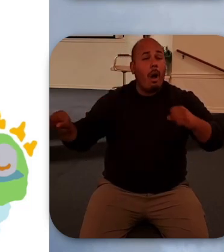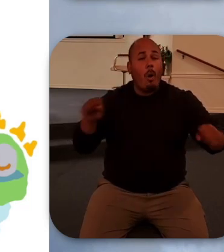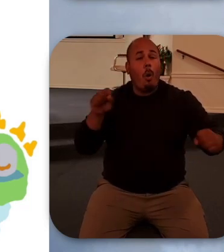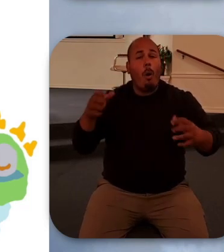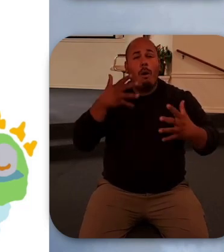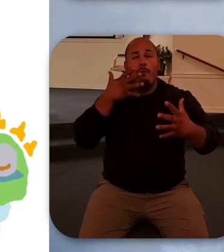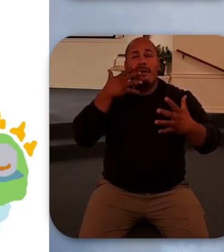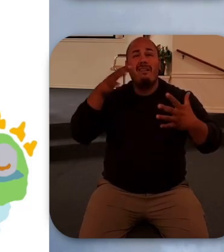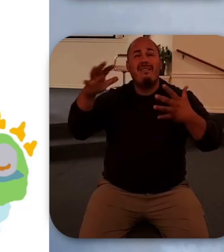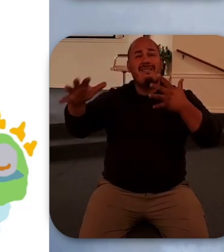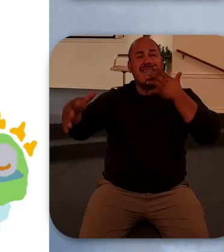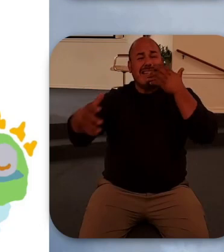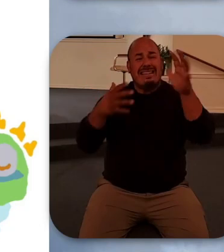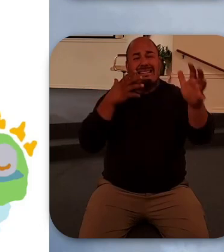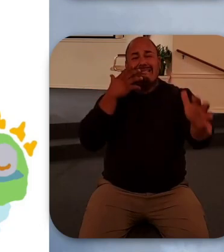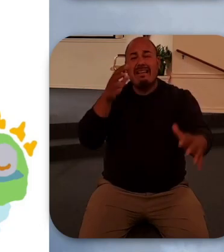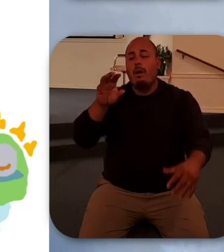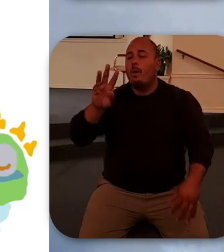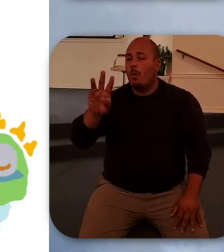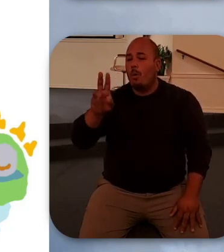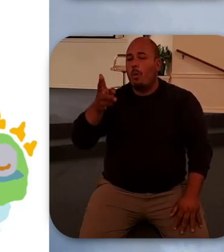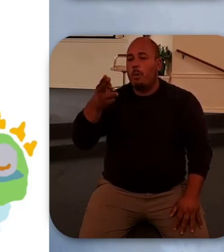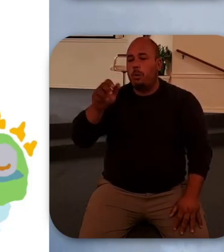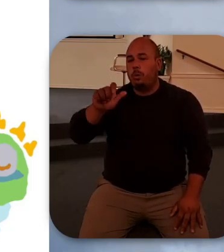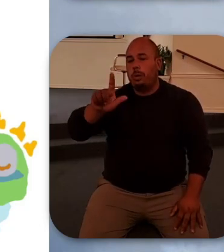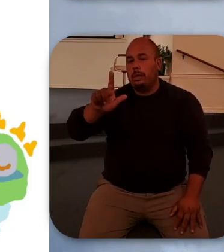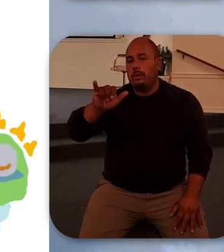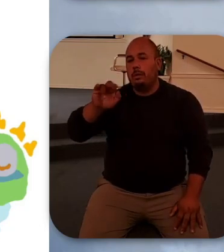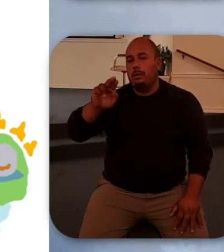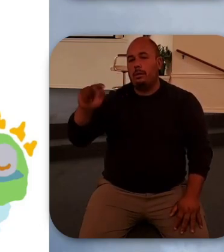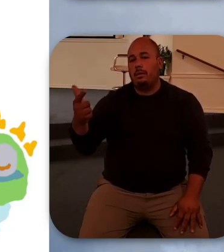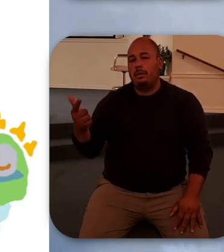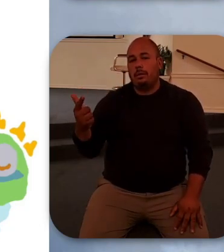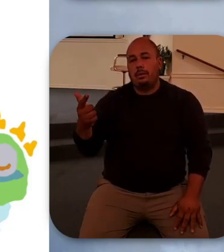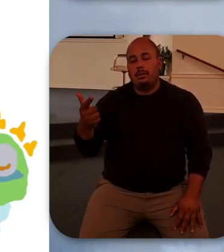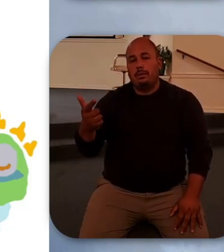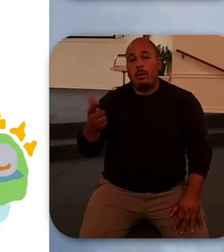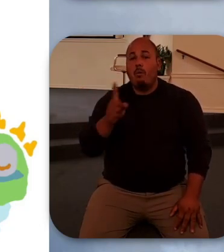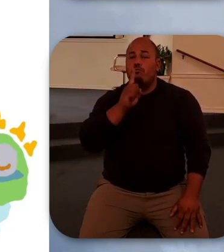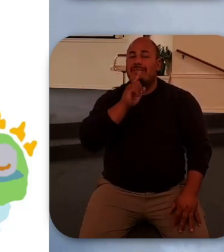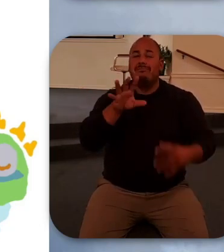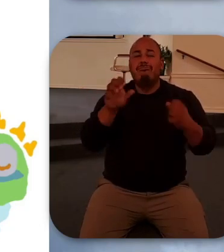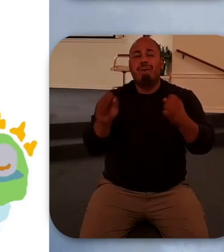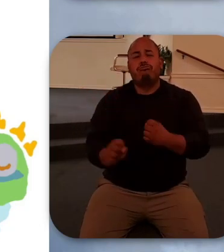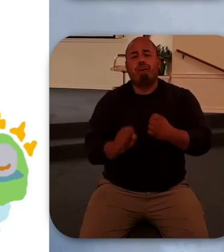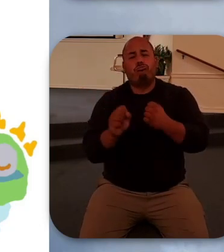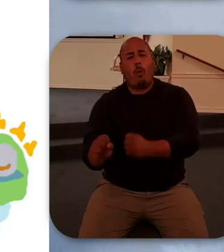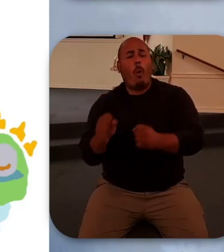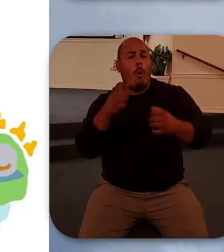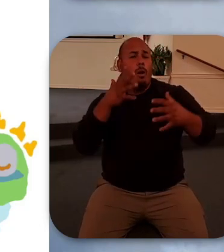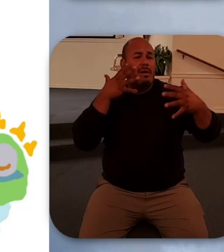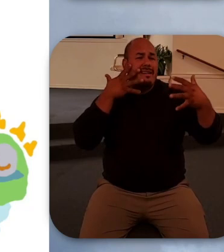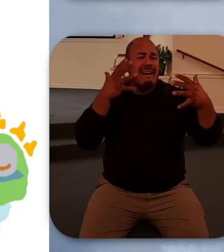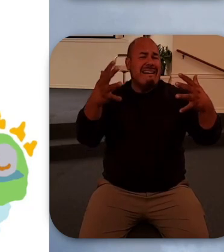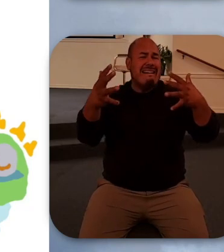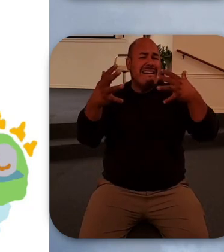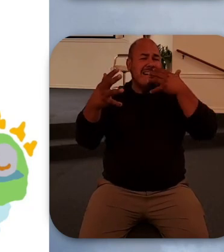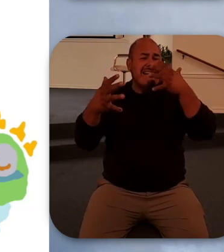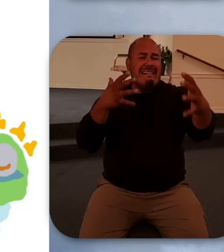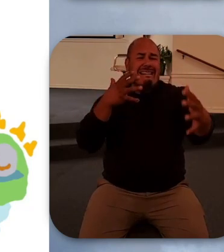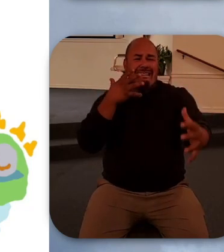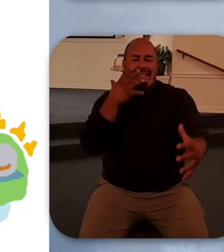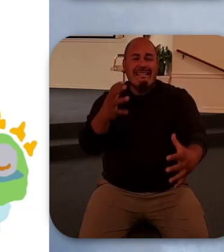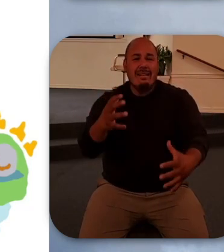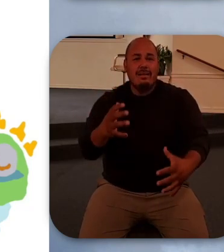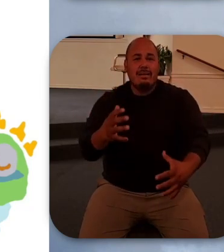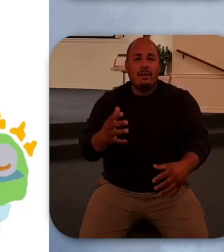are crying, they are vocal, they are very upset. But for Jesus weeping, John uses a word that in Greek